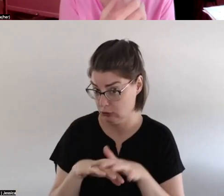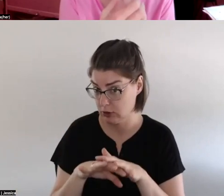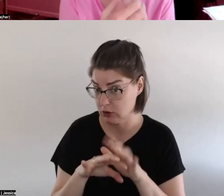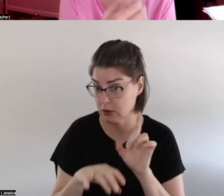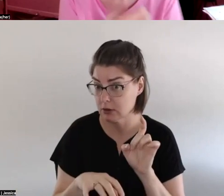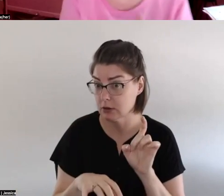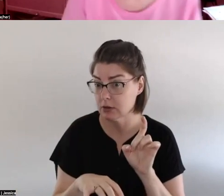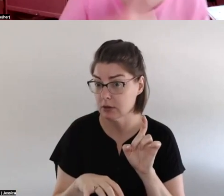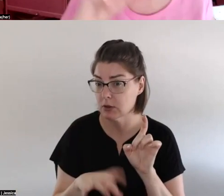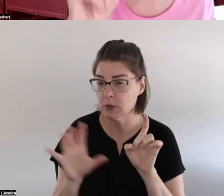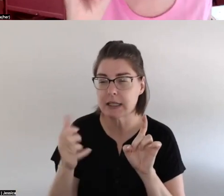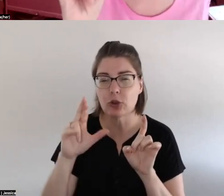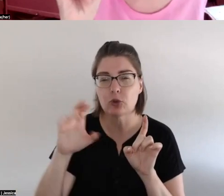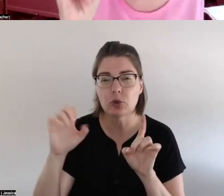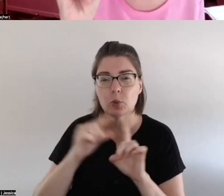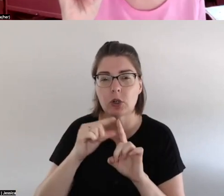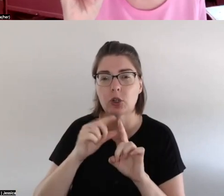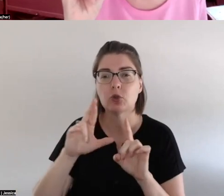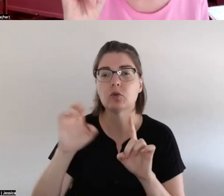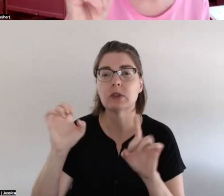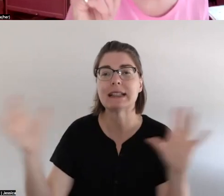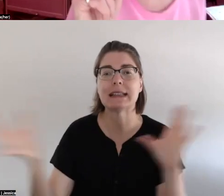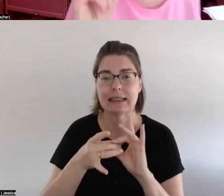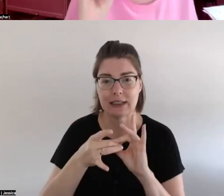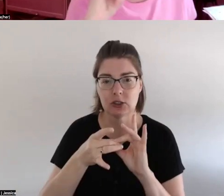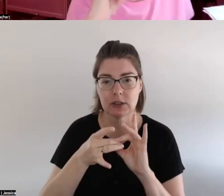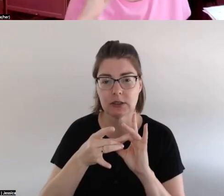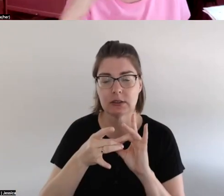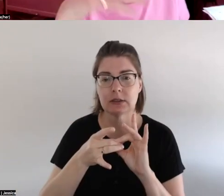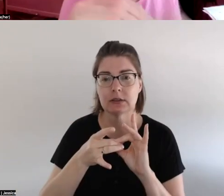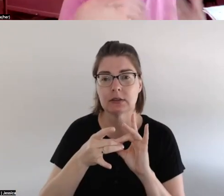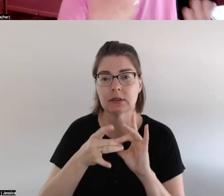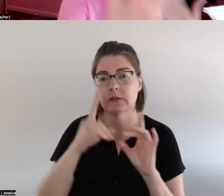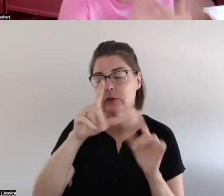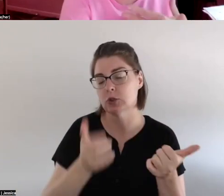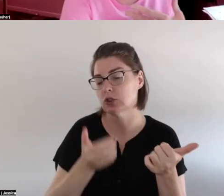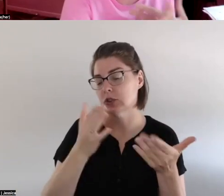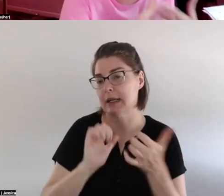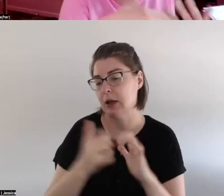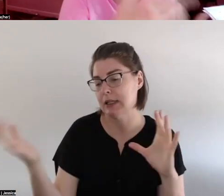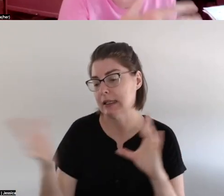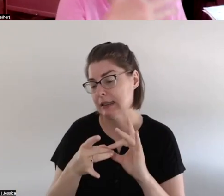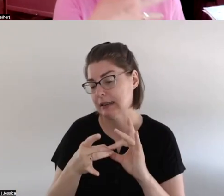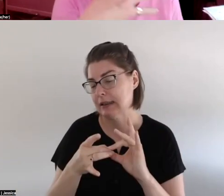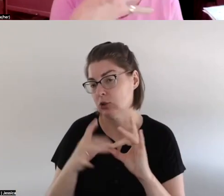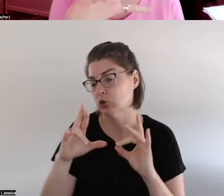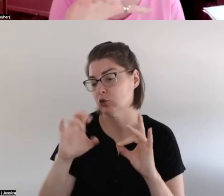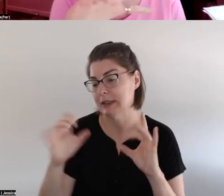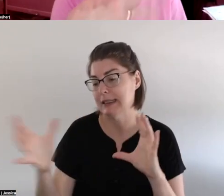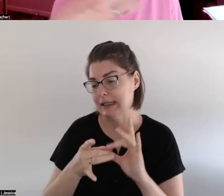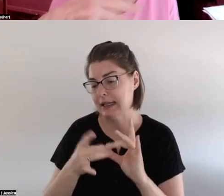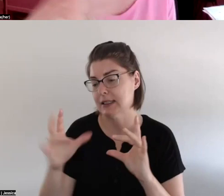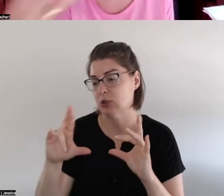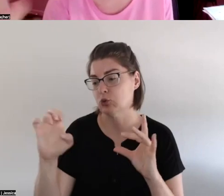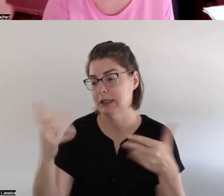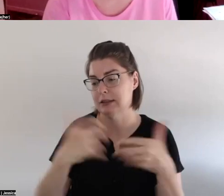another reword that you use reconnection so suggestions about reconnection and reintegration